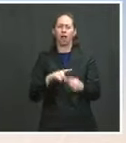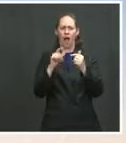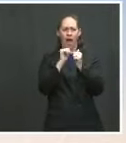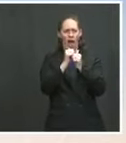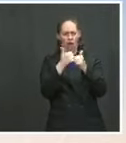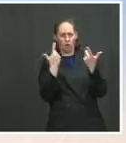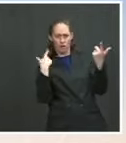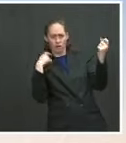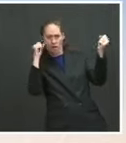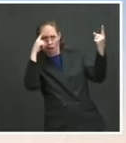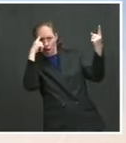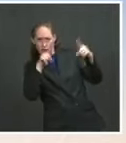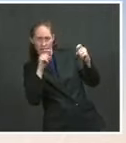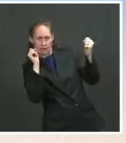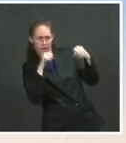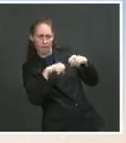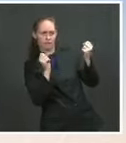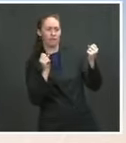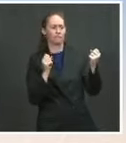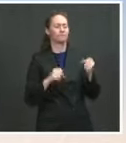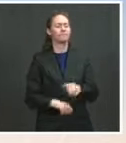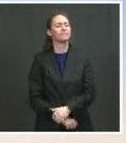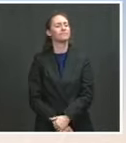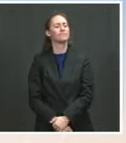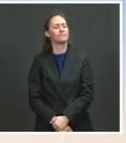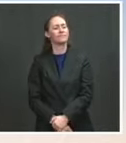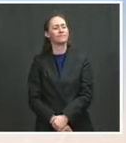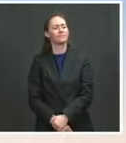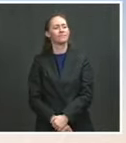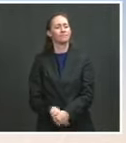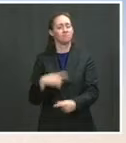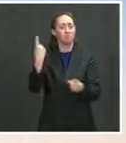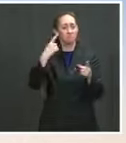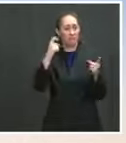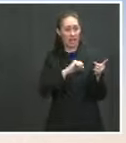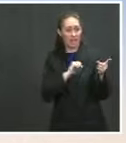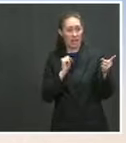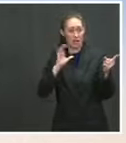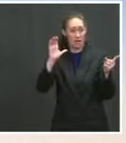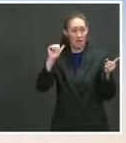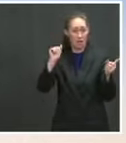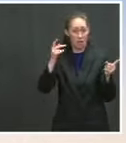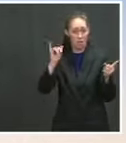by Senator Capito? MS. I'll I'll leave that to her and others to speak to. MS. The President said yesterday. And I'll